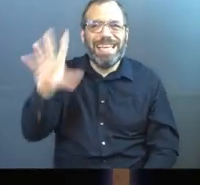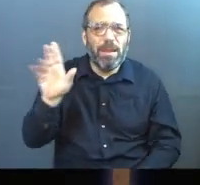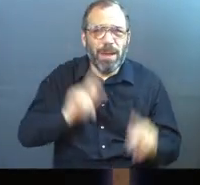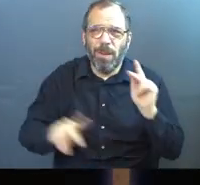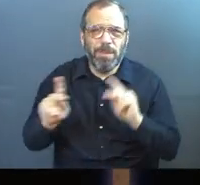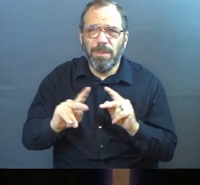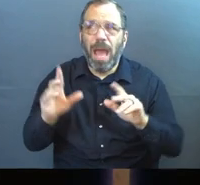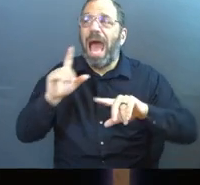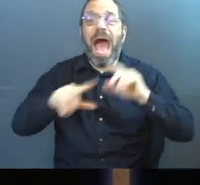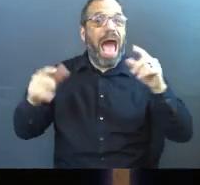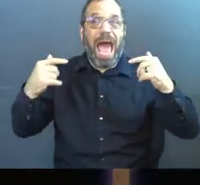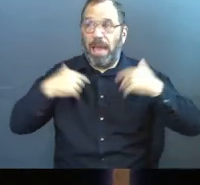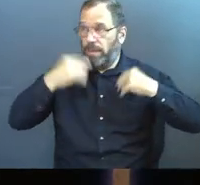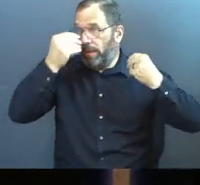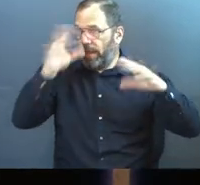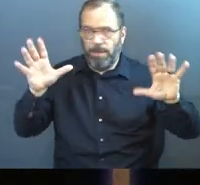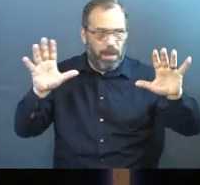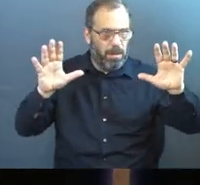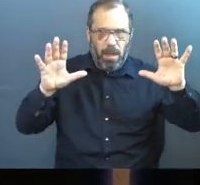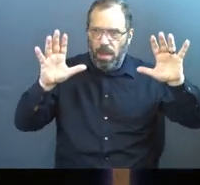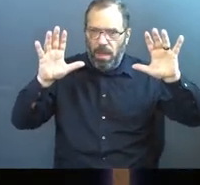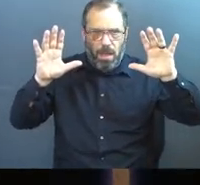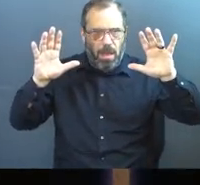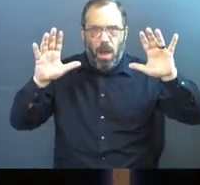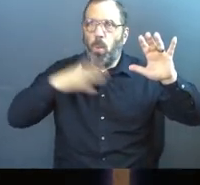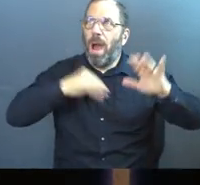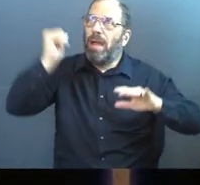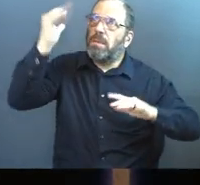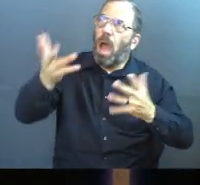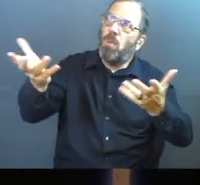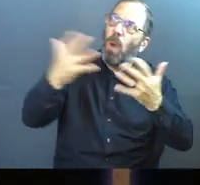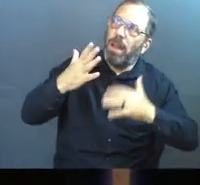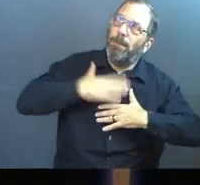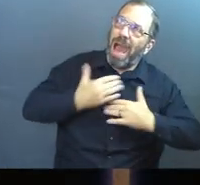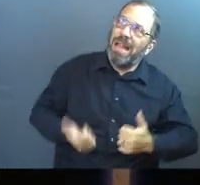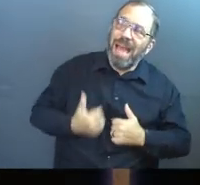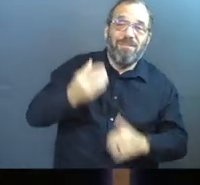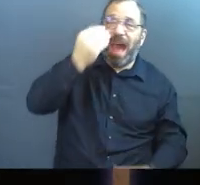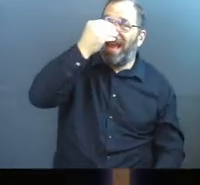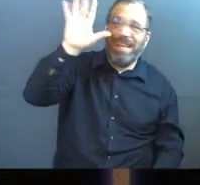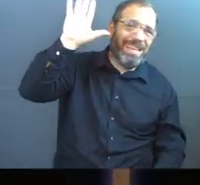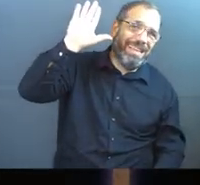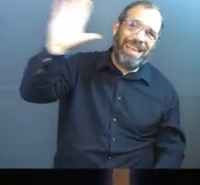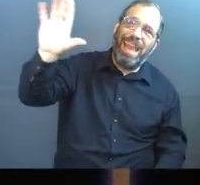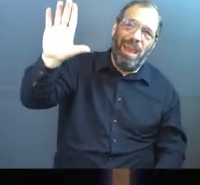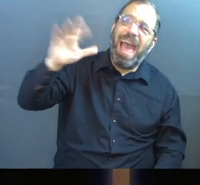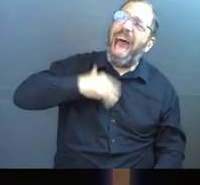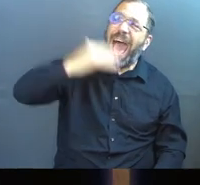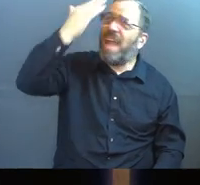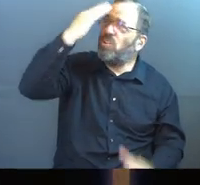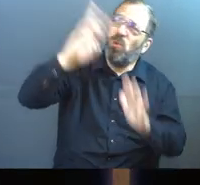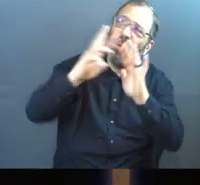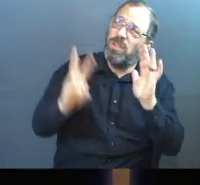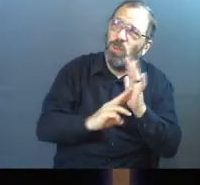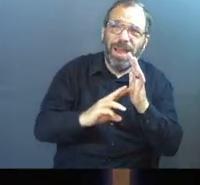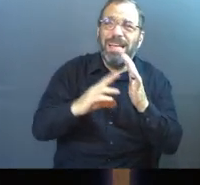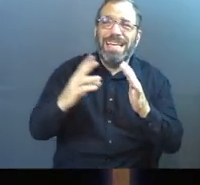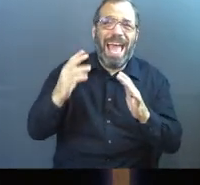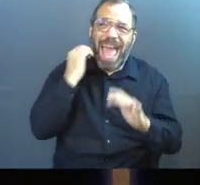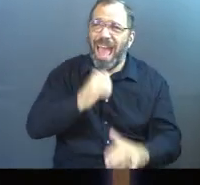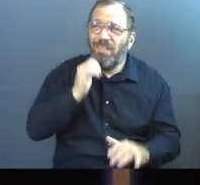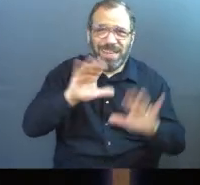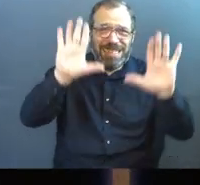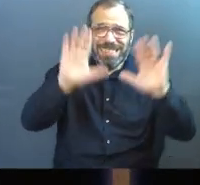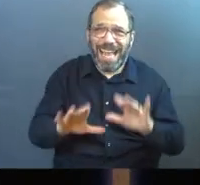people at the end of the day. I certainly didn't care about what God wanted for my life. I knew what God's will was. It was taught to me